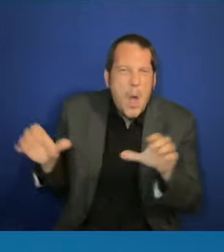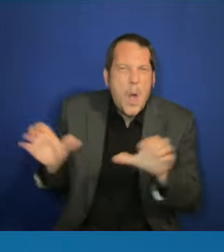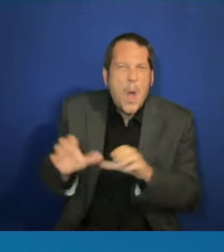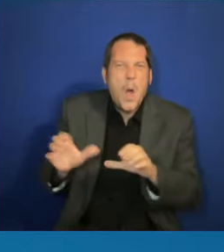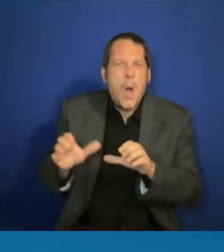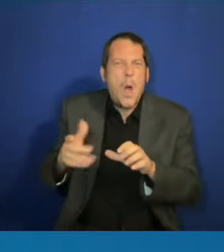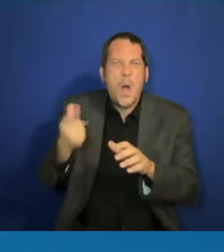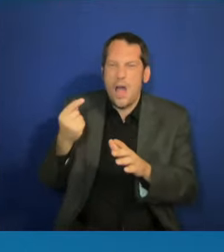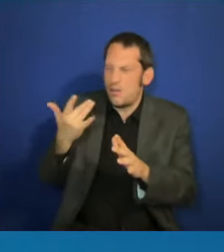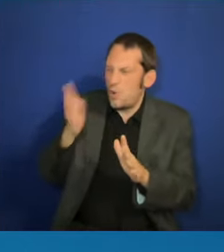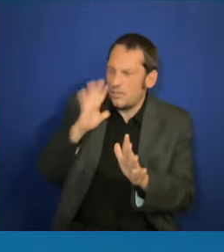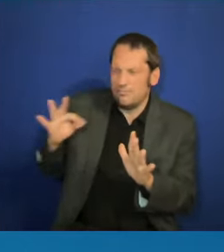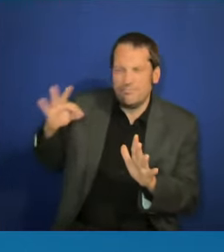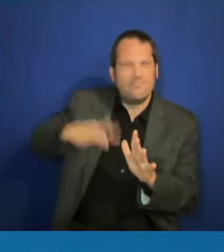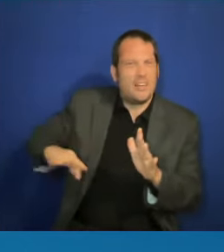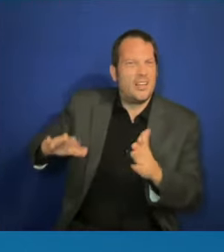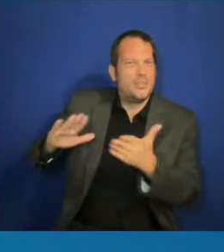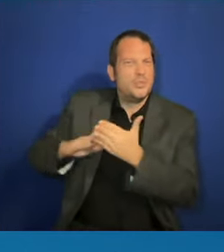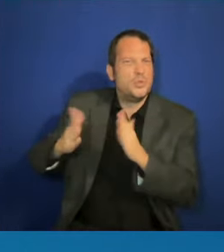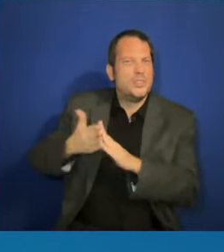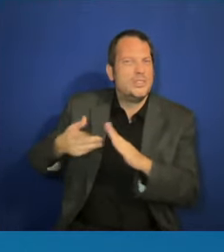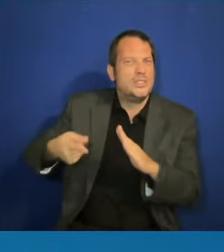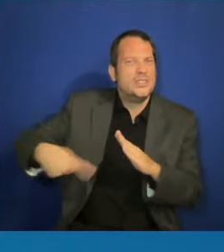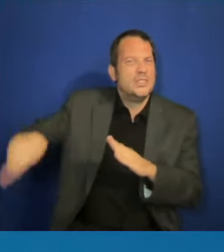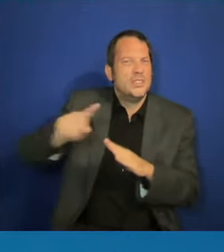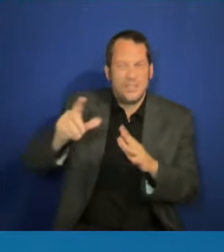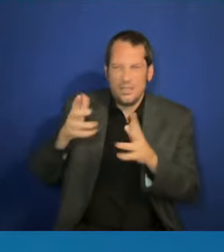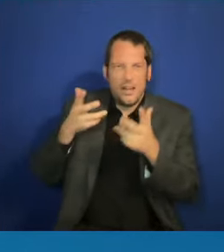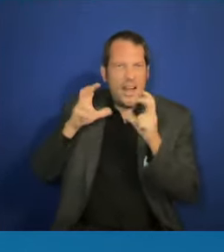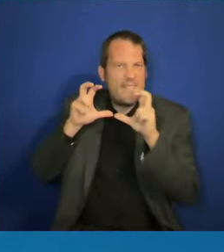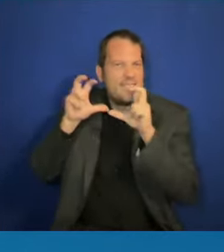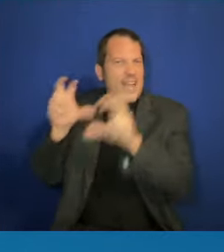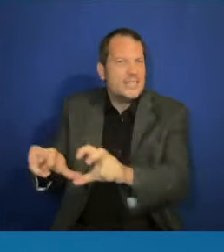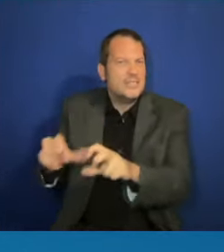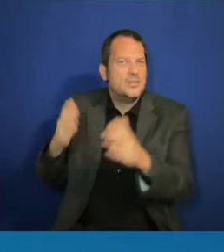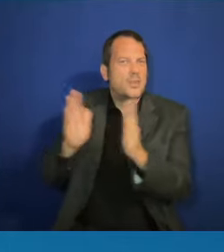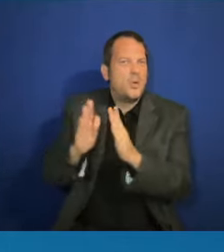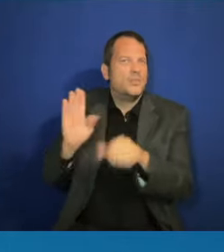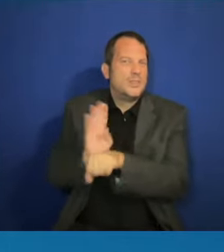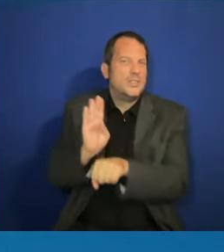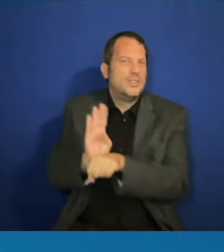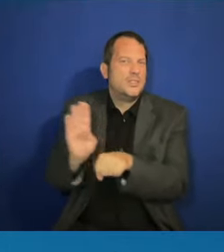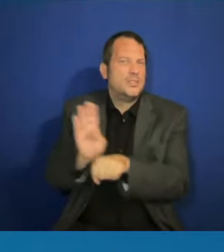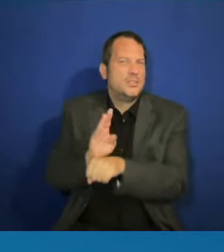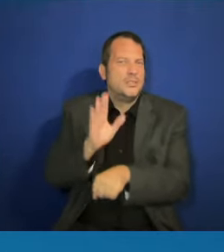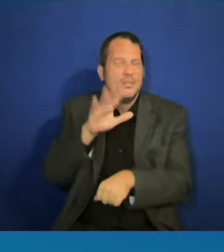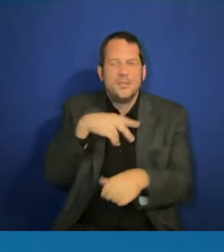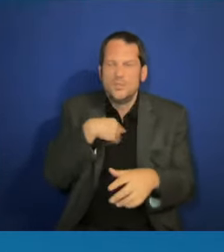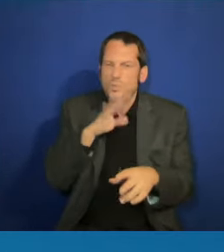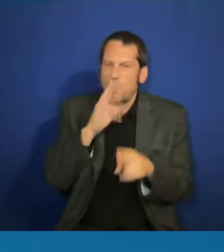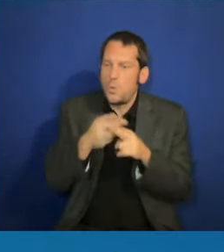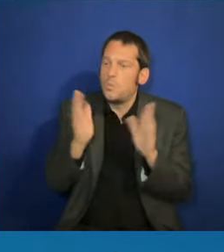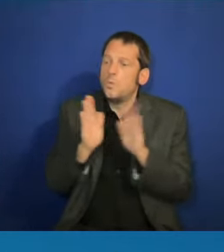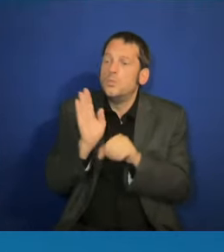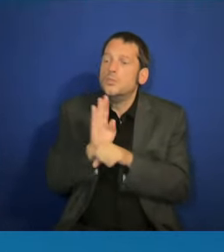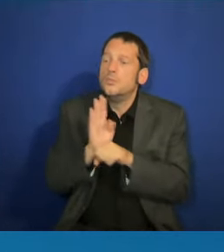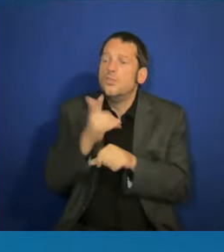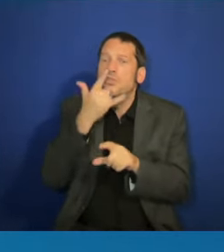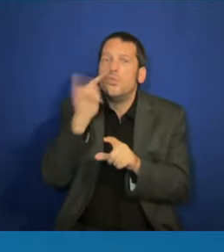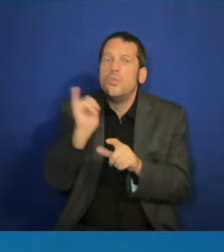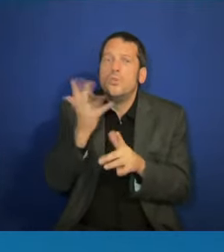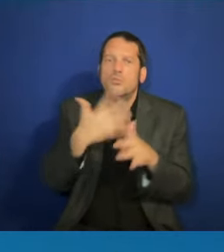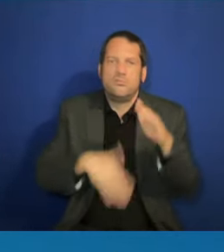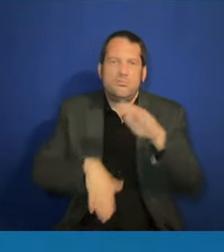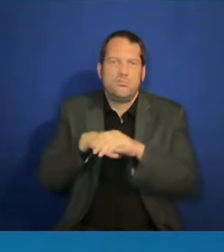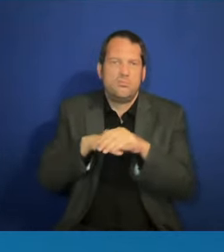businesses, I mean a couple of people up to over 100 people. The other piece that I feel very strongly about in terms of access to capital, it's not only to